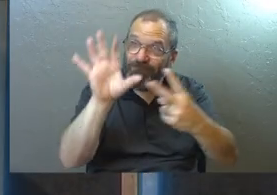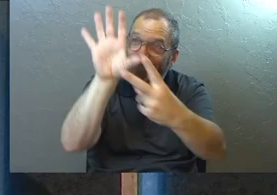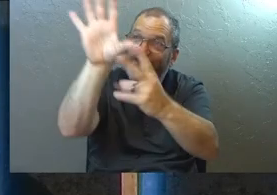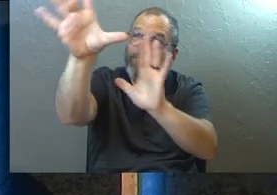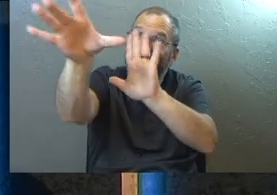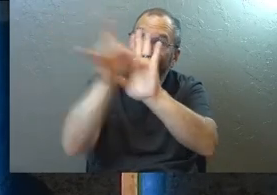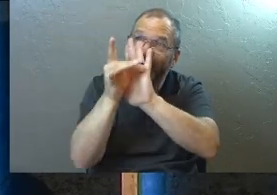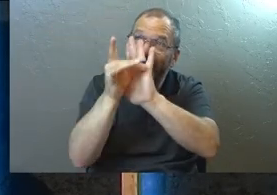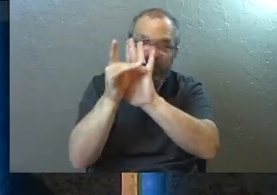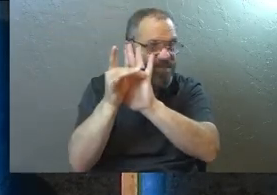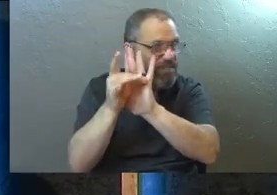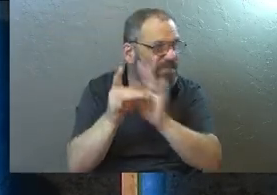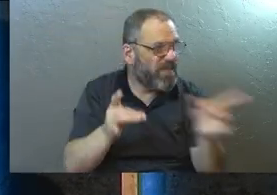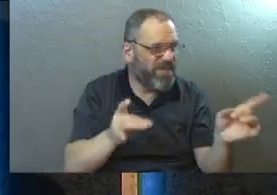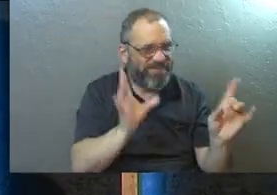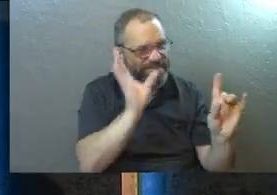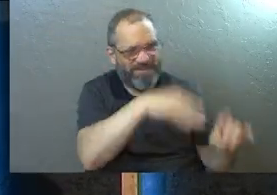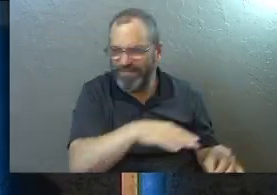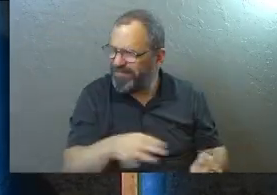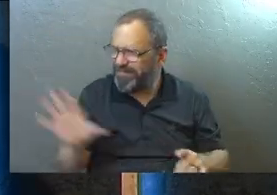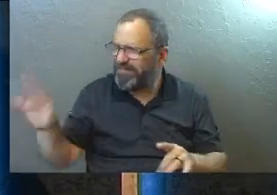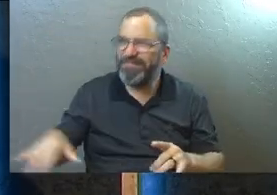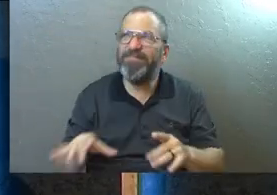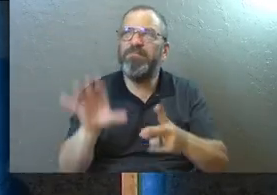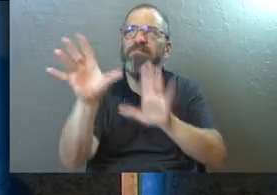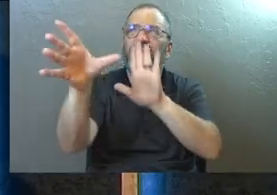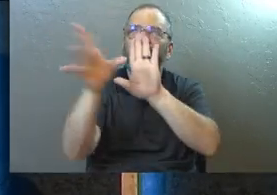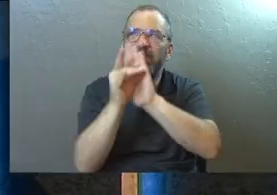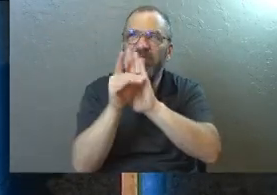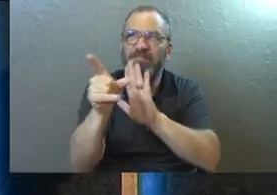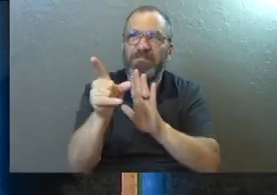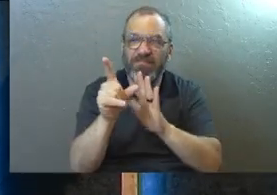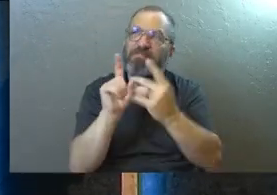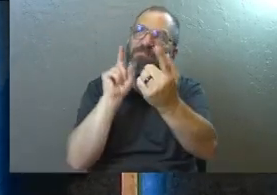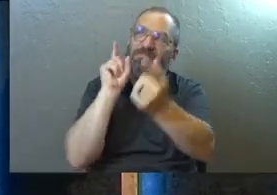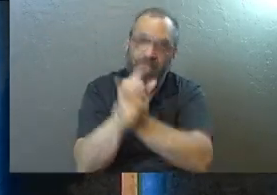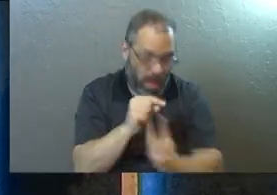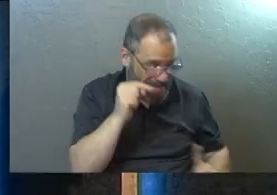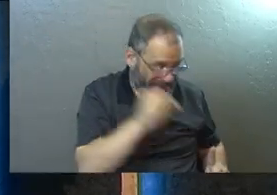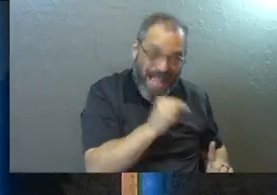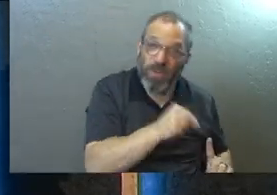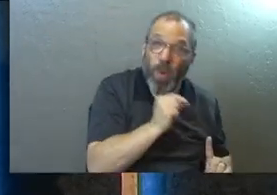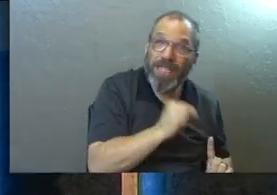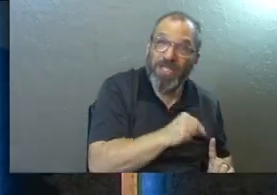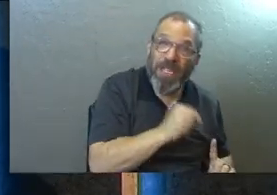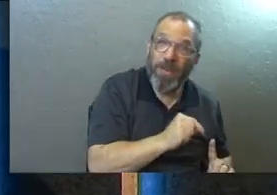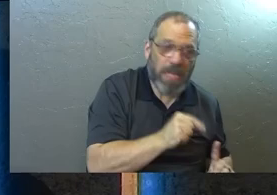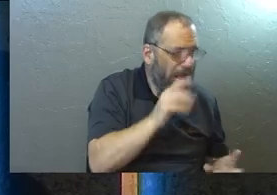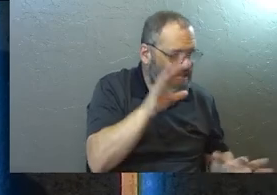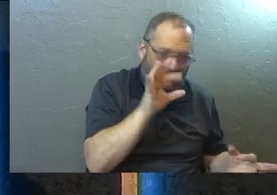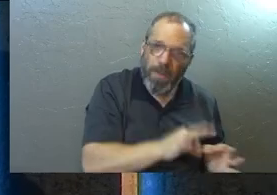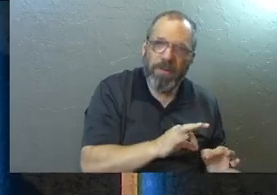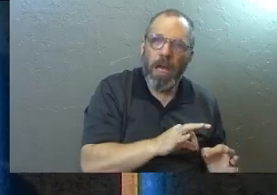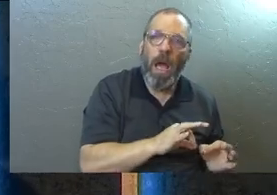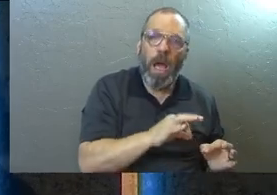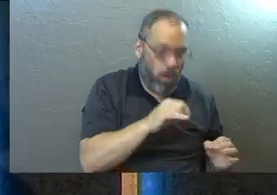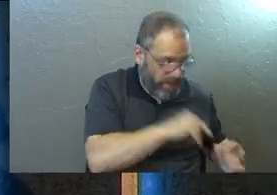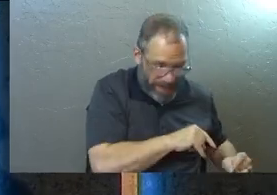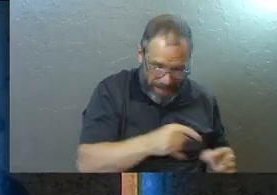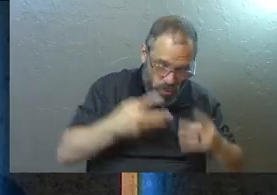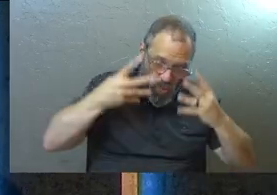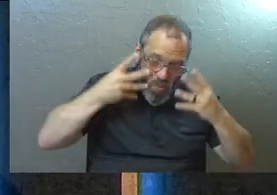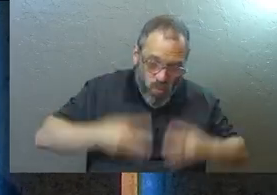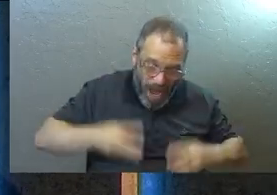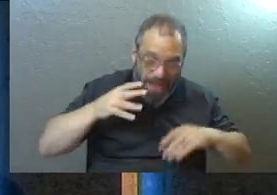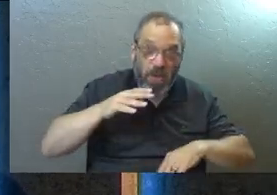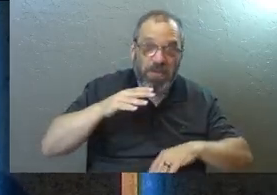and I'm going to not choose some other things. And I'm going to go to him. She was preoccupied and not perfect. When she's sitting there crying